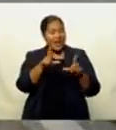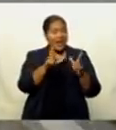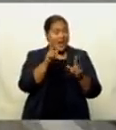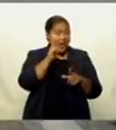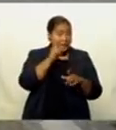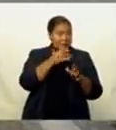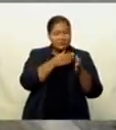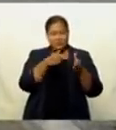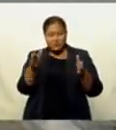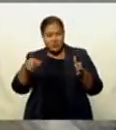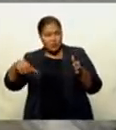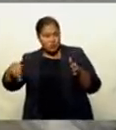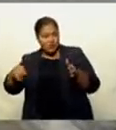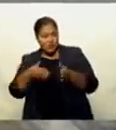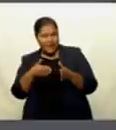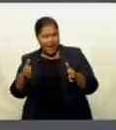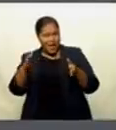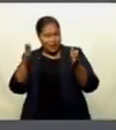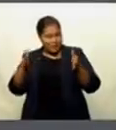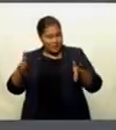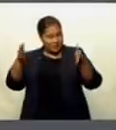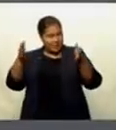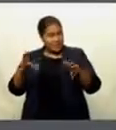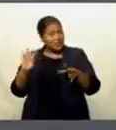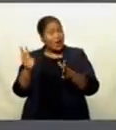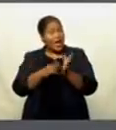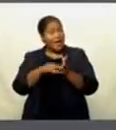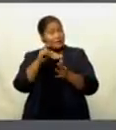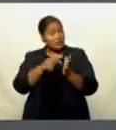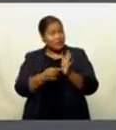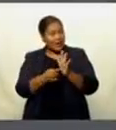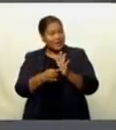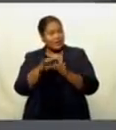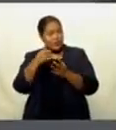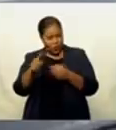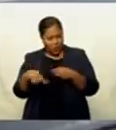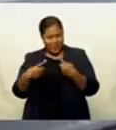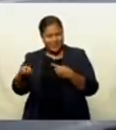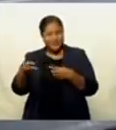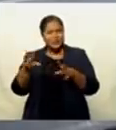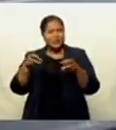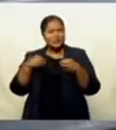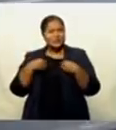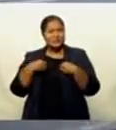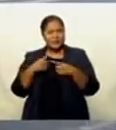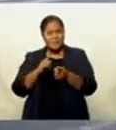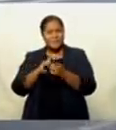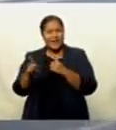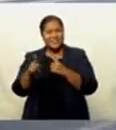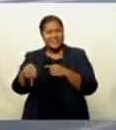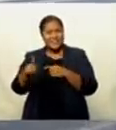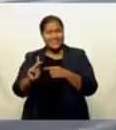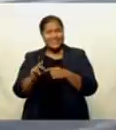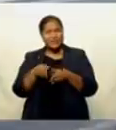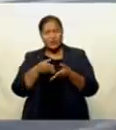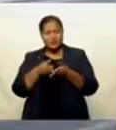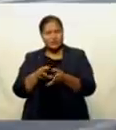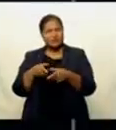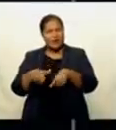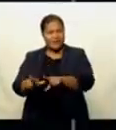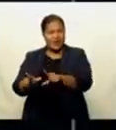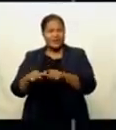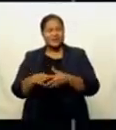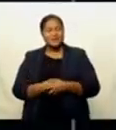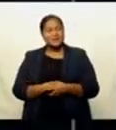The MCCCC will continue to assess applications for the passes through the COVID Pass Portal. Kritika Kumar, FBC